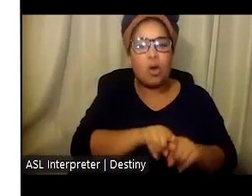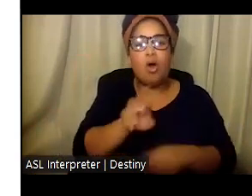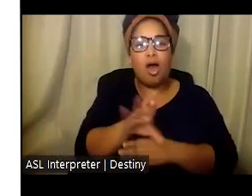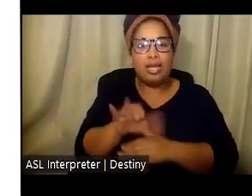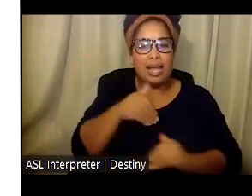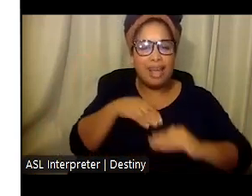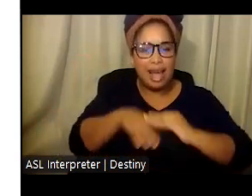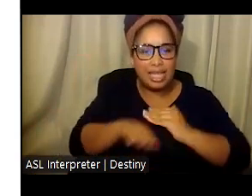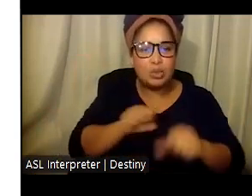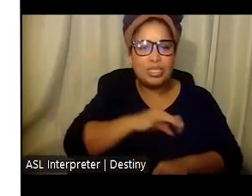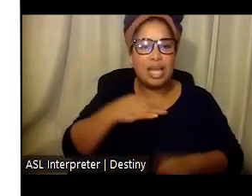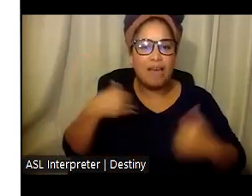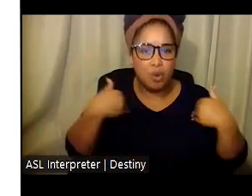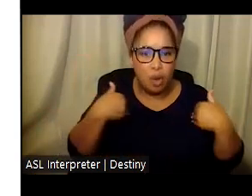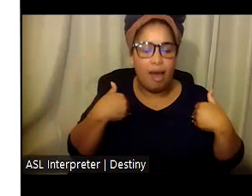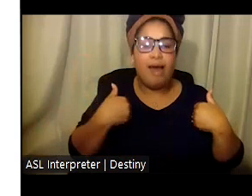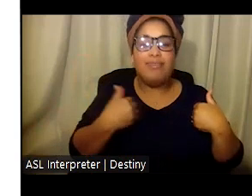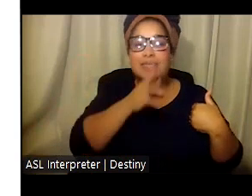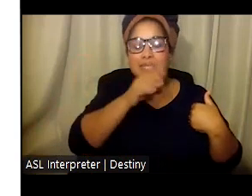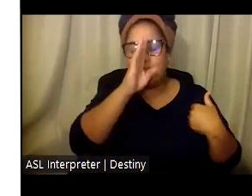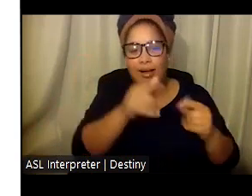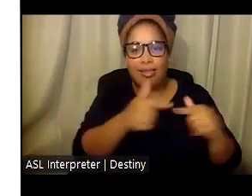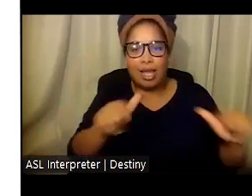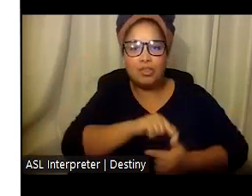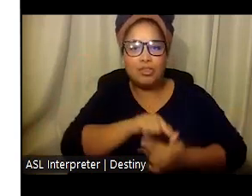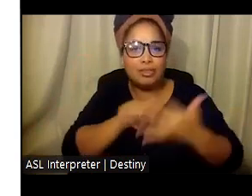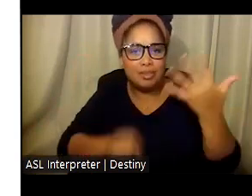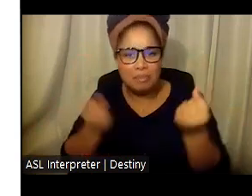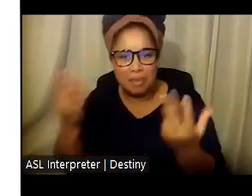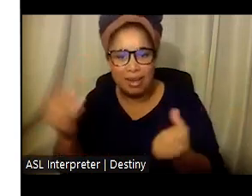communicate using their preferred language, including American Sign Language.